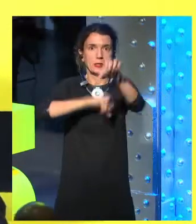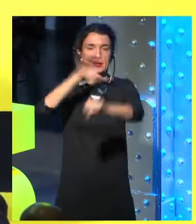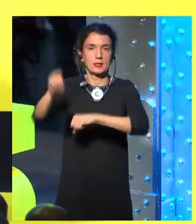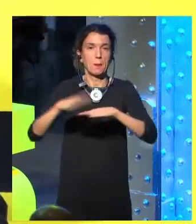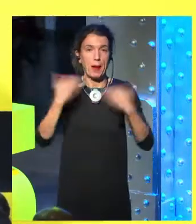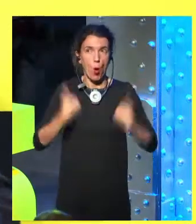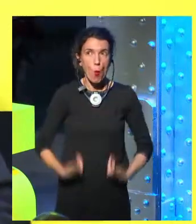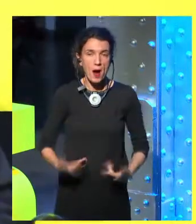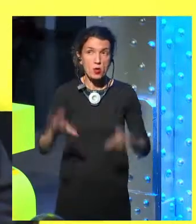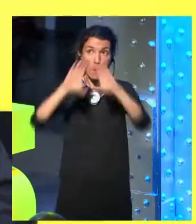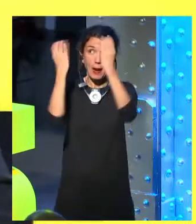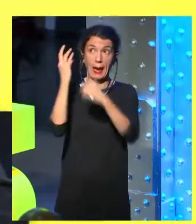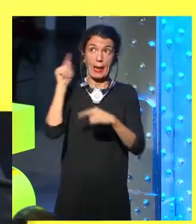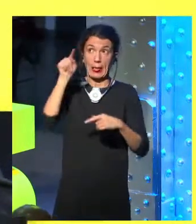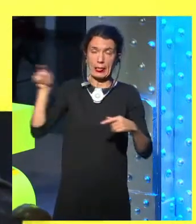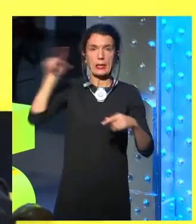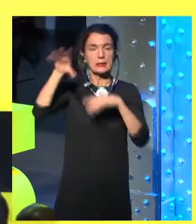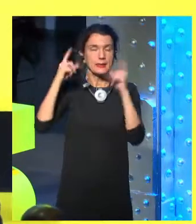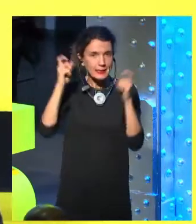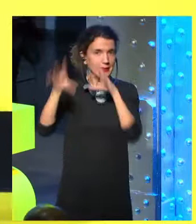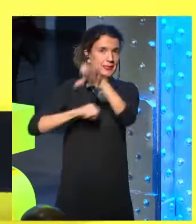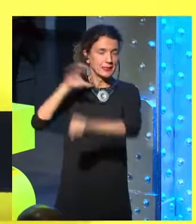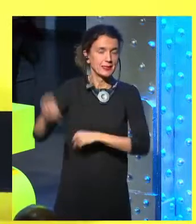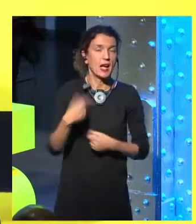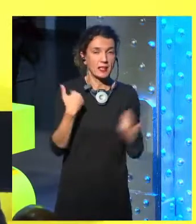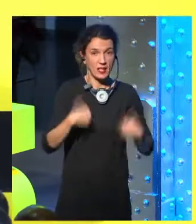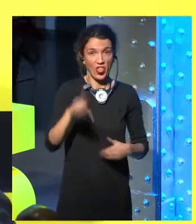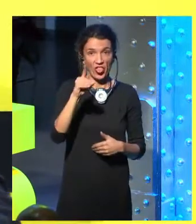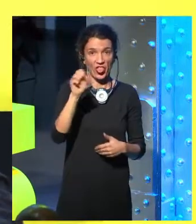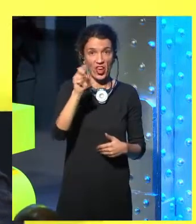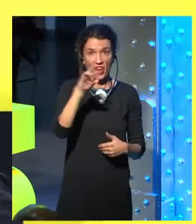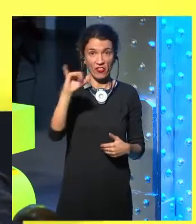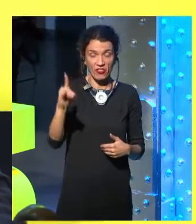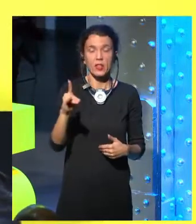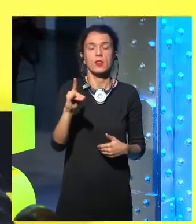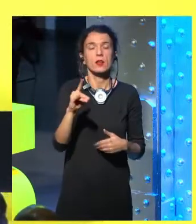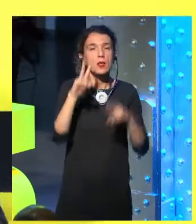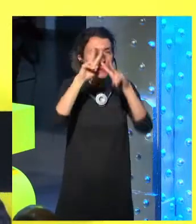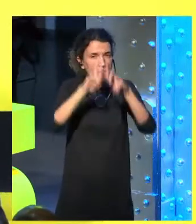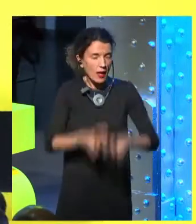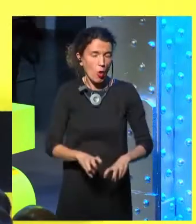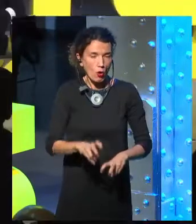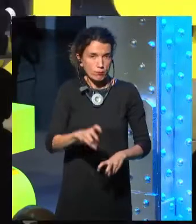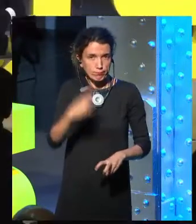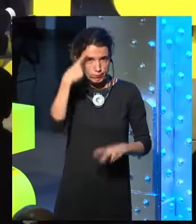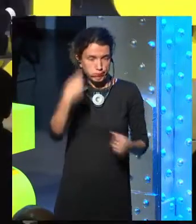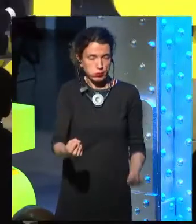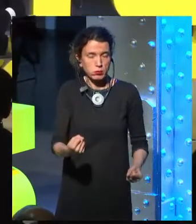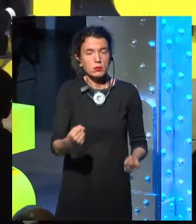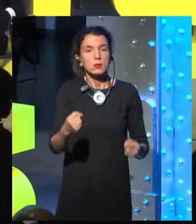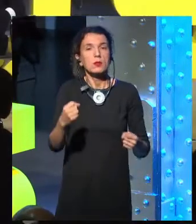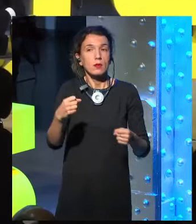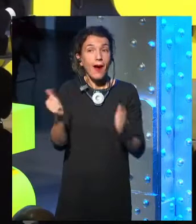for the human beings. And here we have David Barato, he's one of the researchers in that